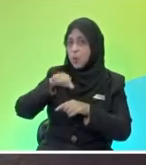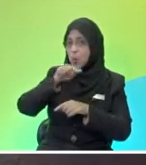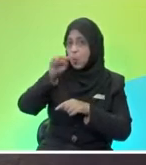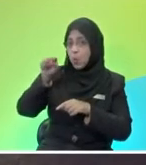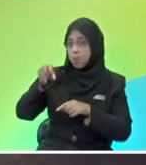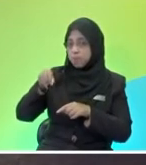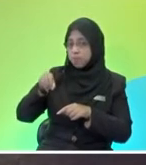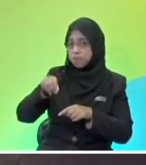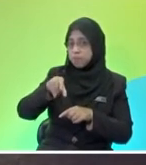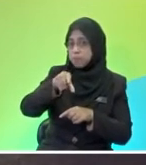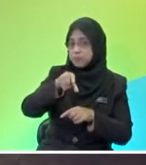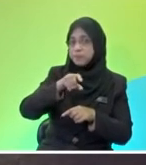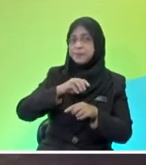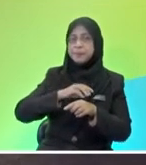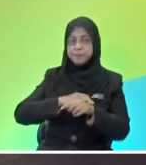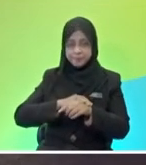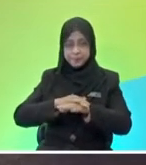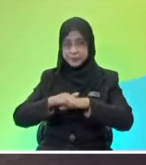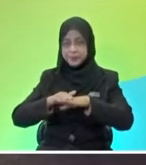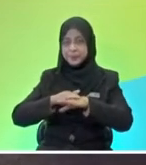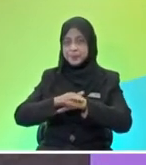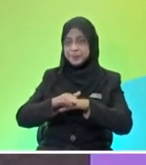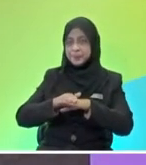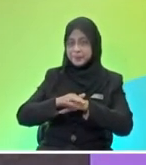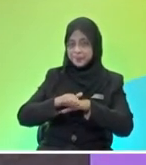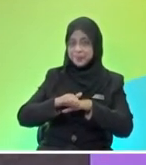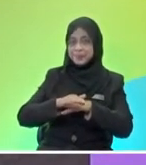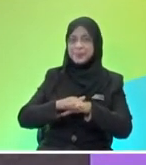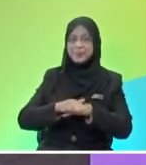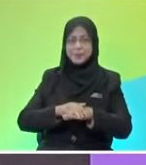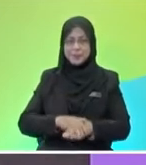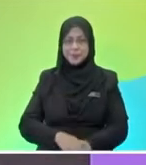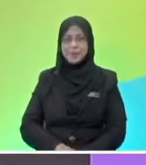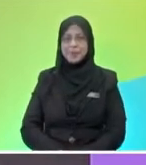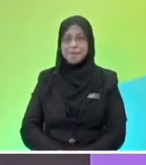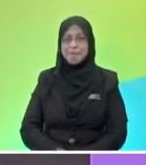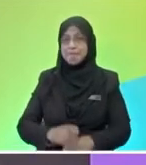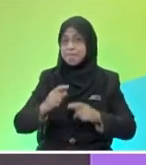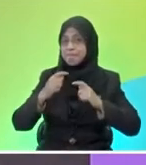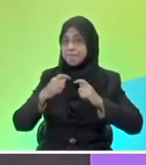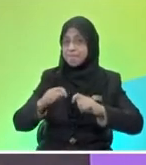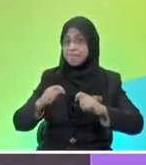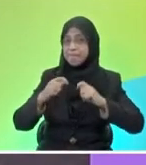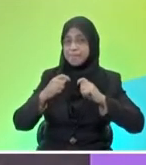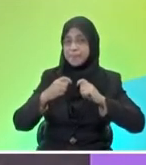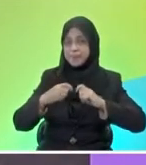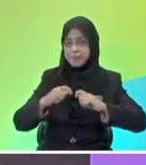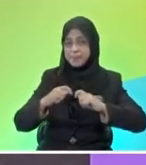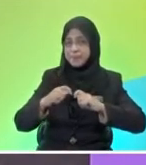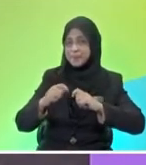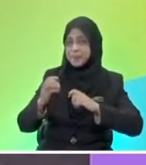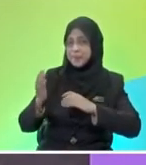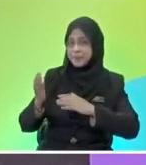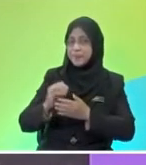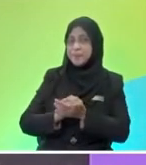the surface of this. The table here? Yes. Okay. So, let us try it on the lesser surface, lesser,